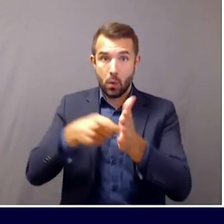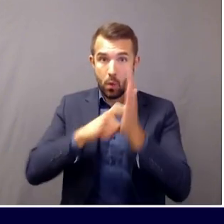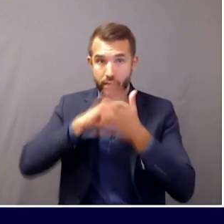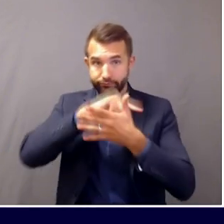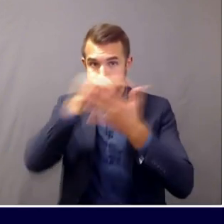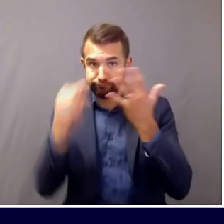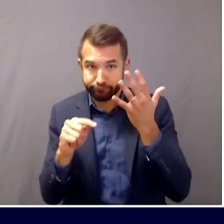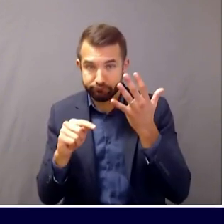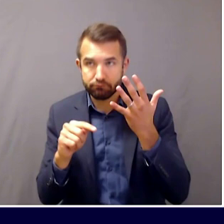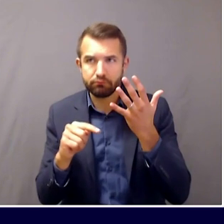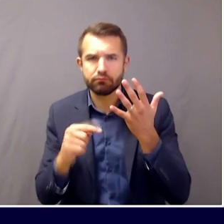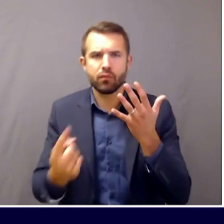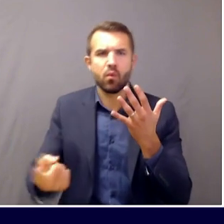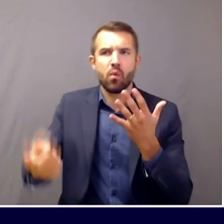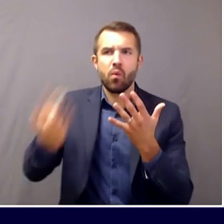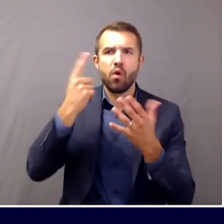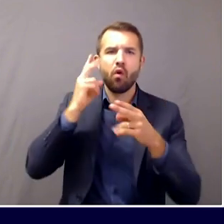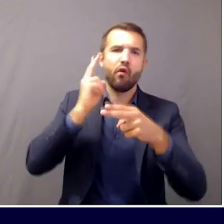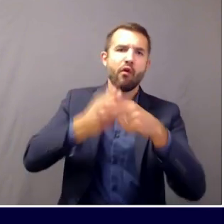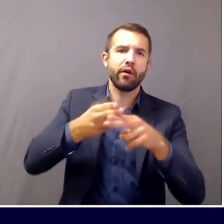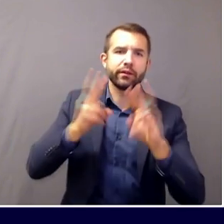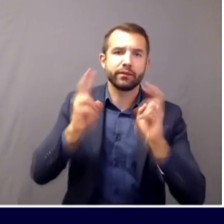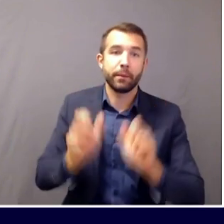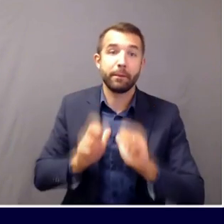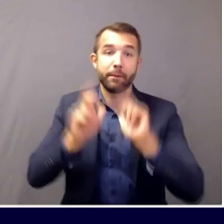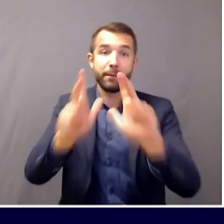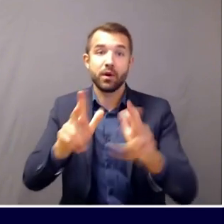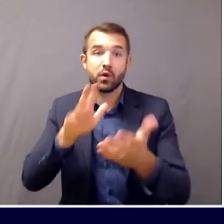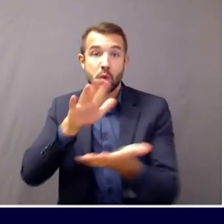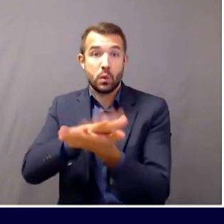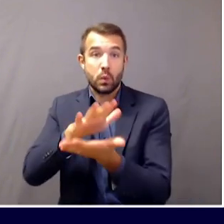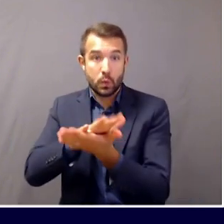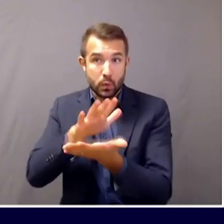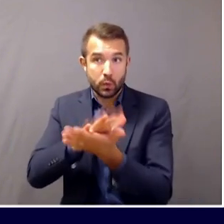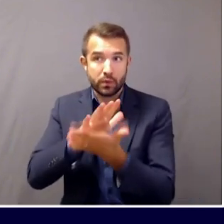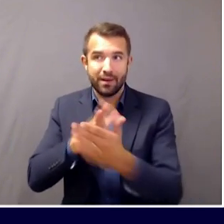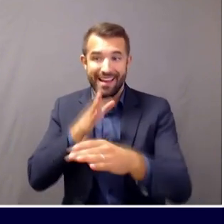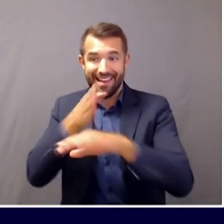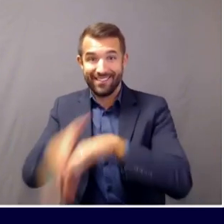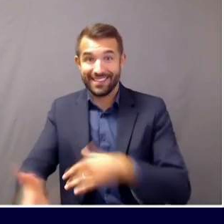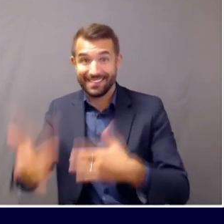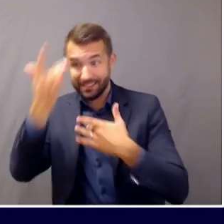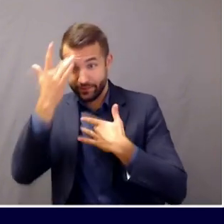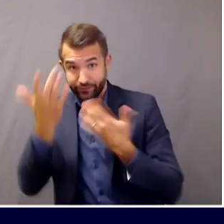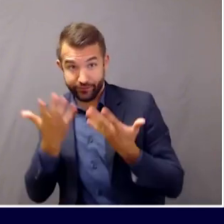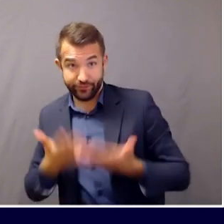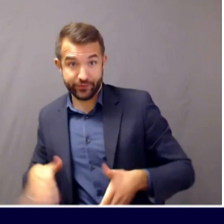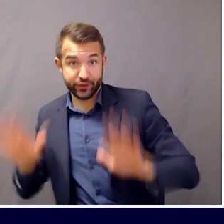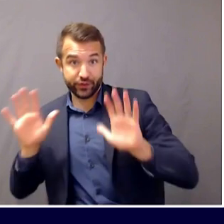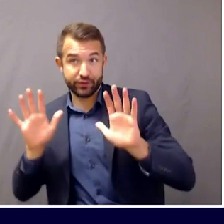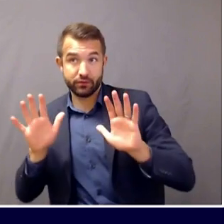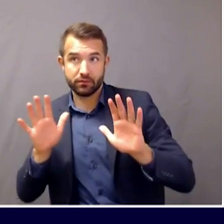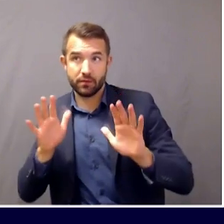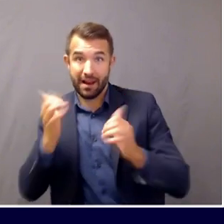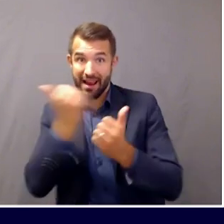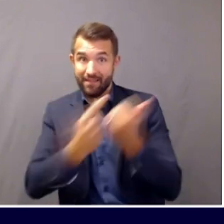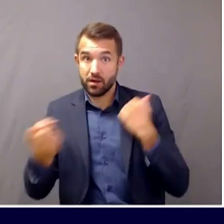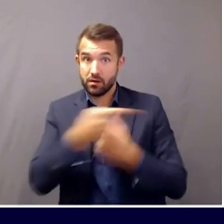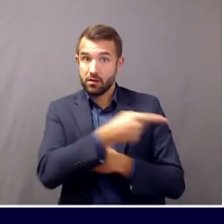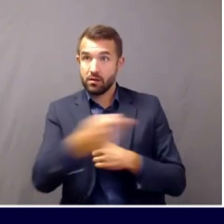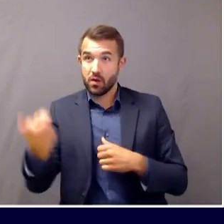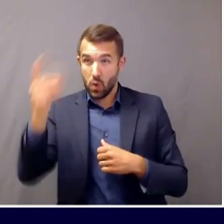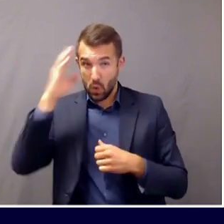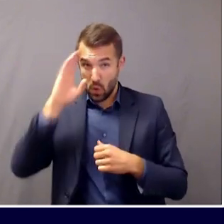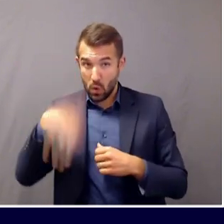guidelines. So, you know, anybody with kids knows on a normal year, kids get sick. But this year,